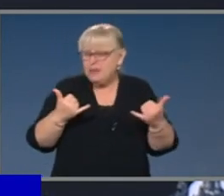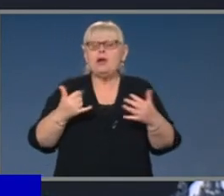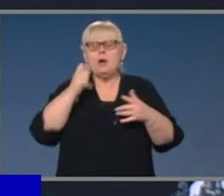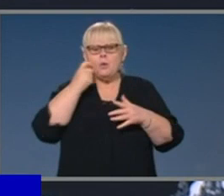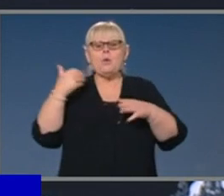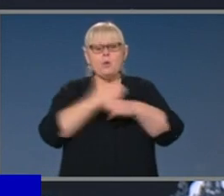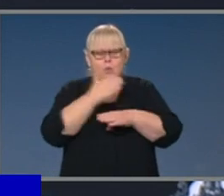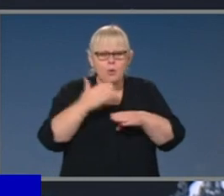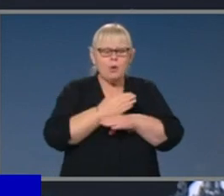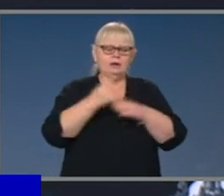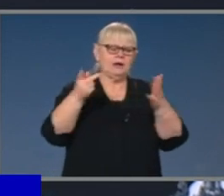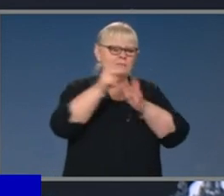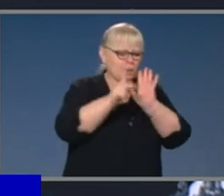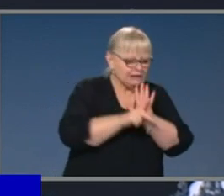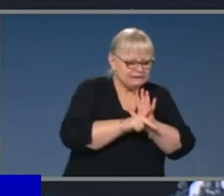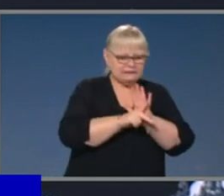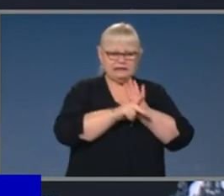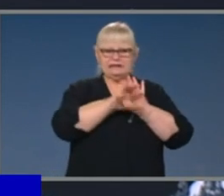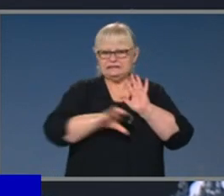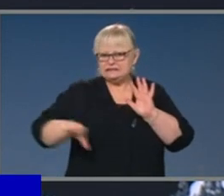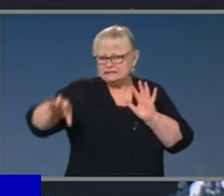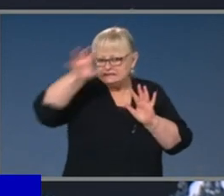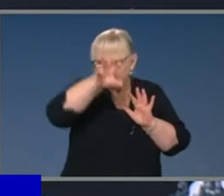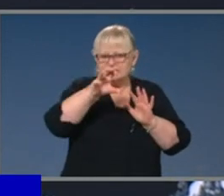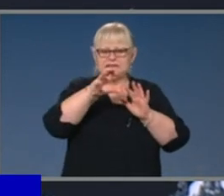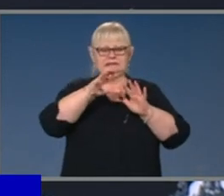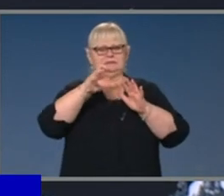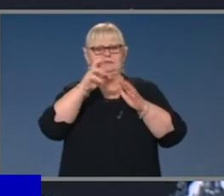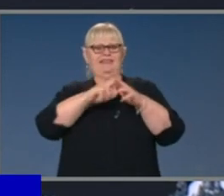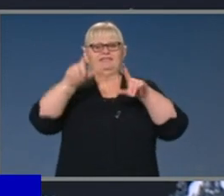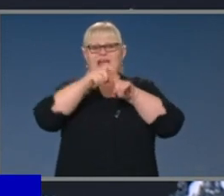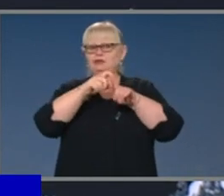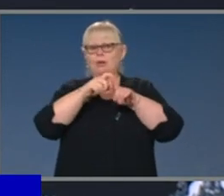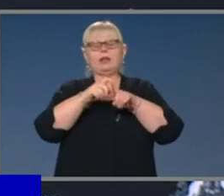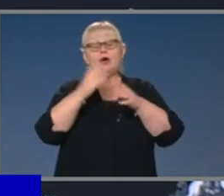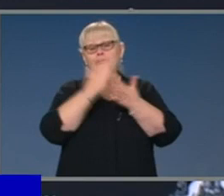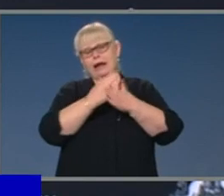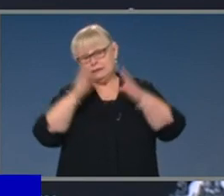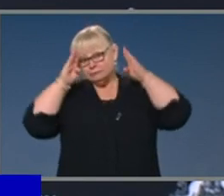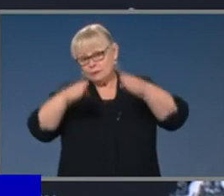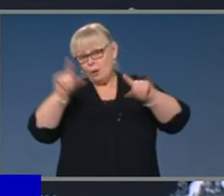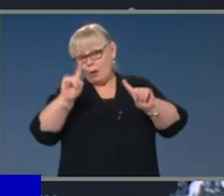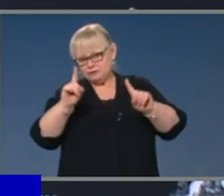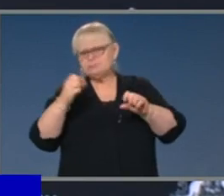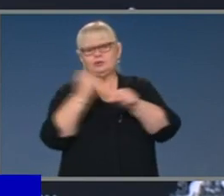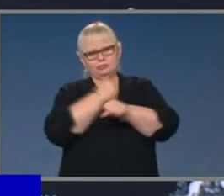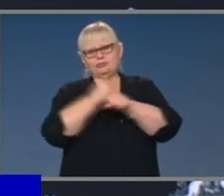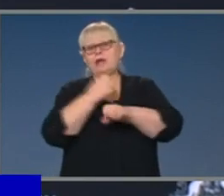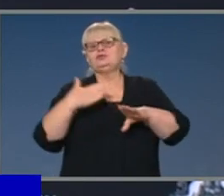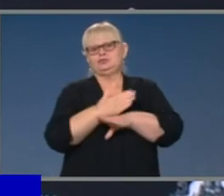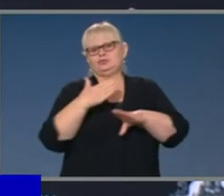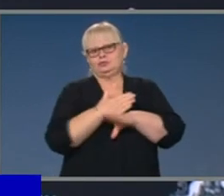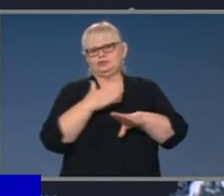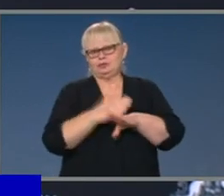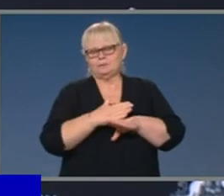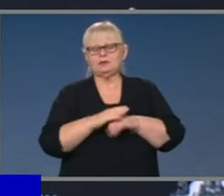policy level at a Federal and State level have to be about creating jobs. And we confirmed six National